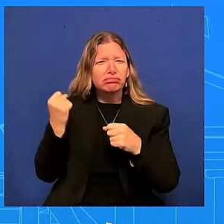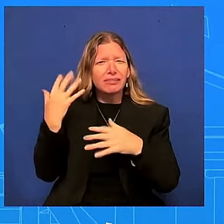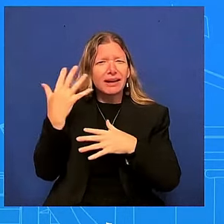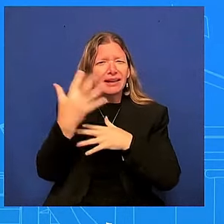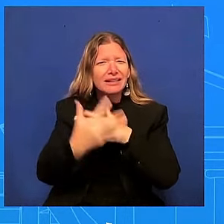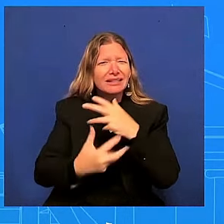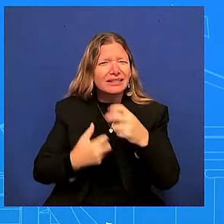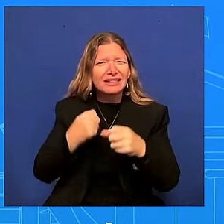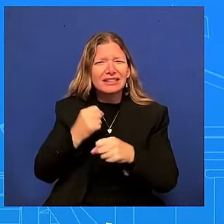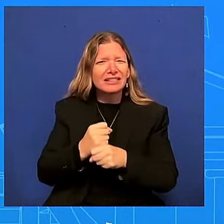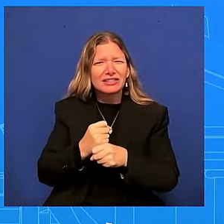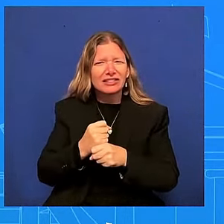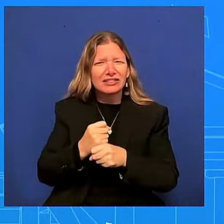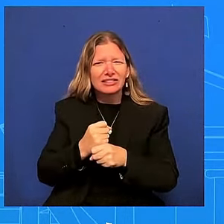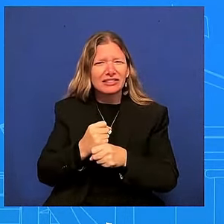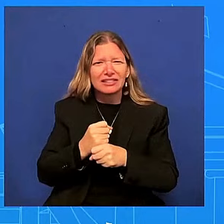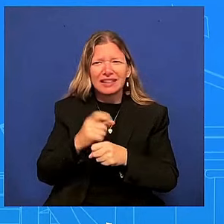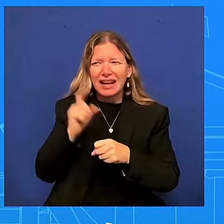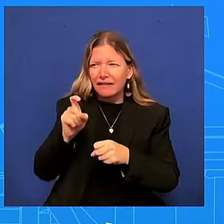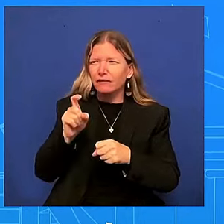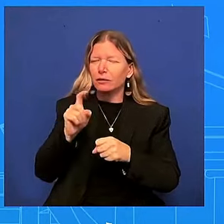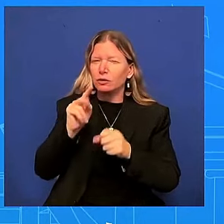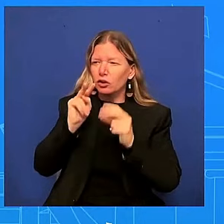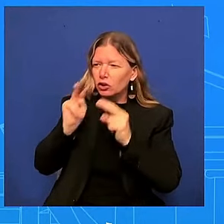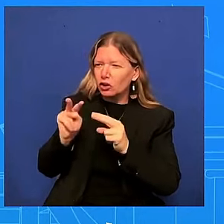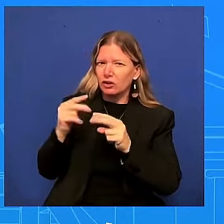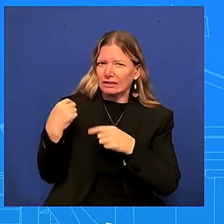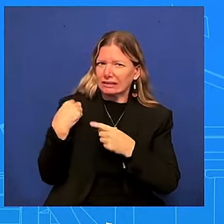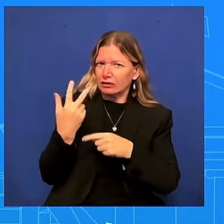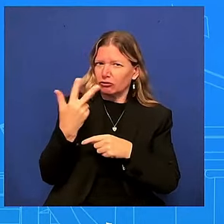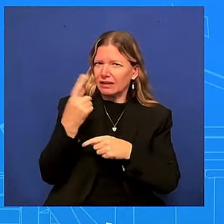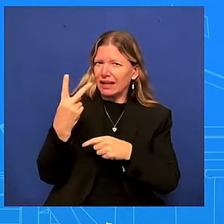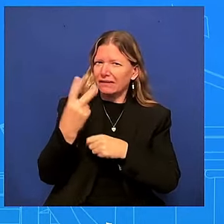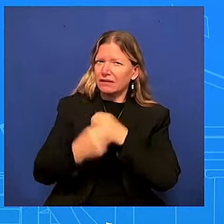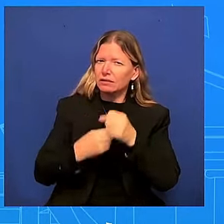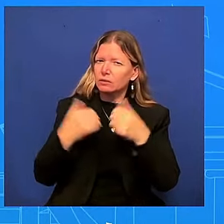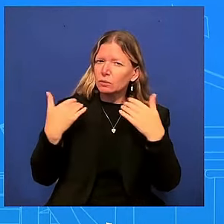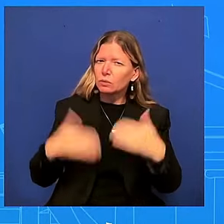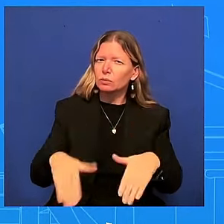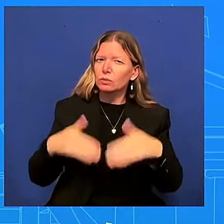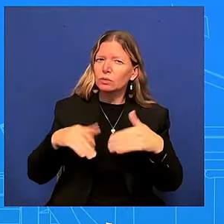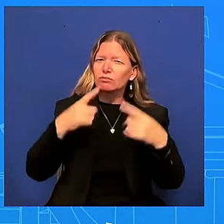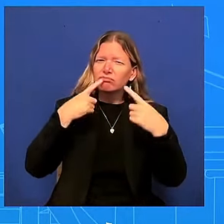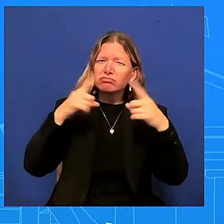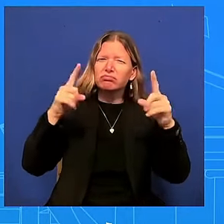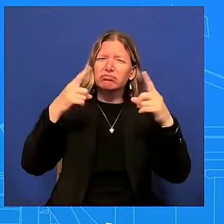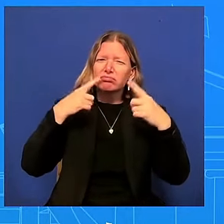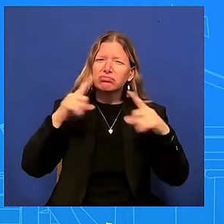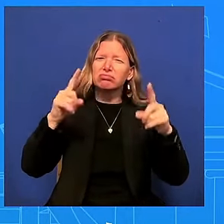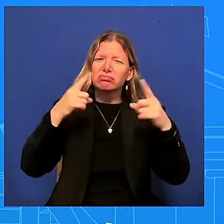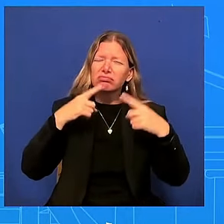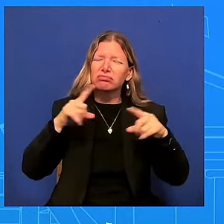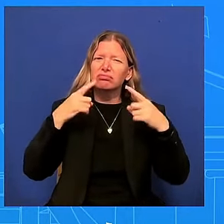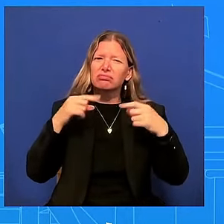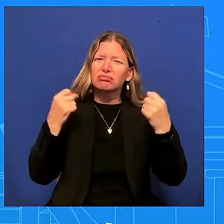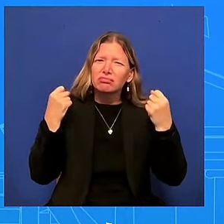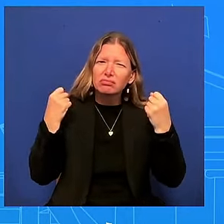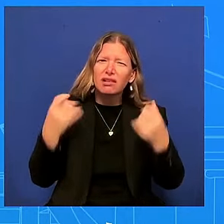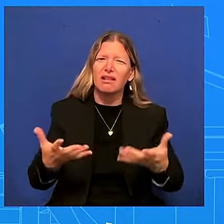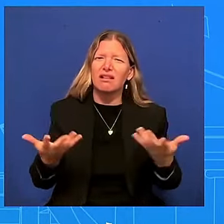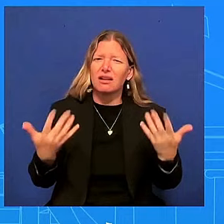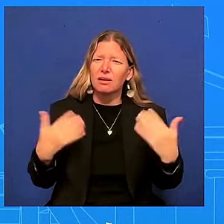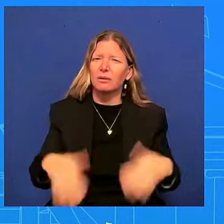what that has been able to do what he's been able to get done and that doesn't that that doesn't come from uh